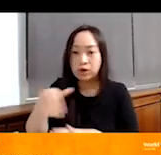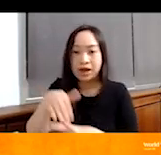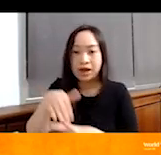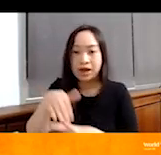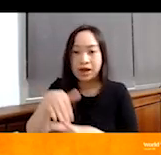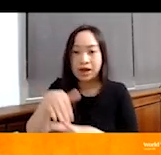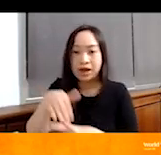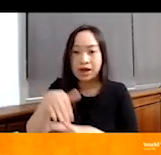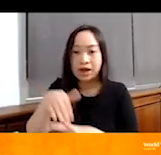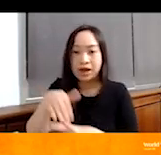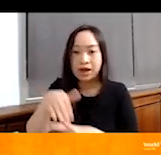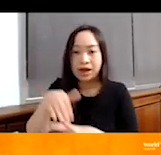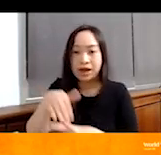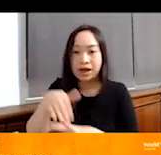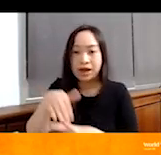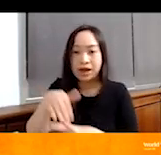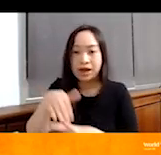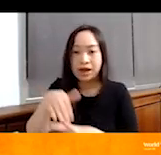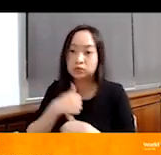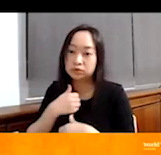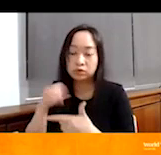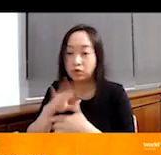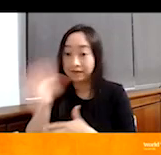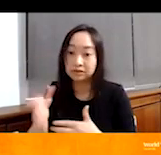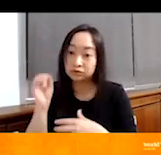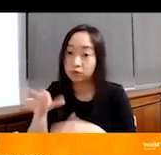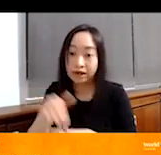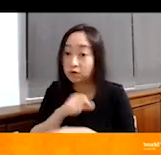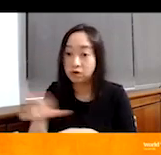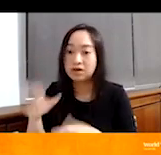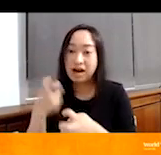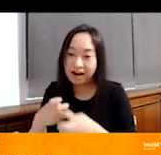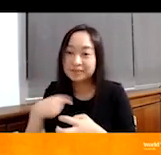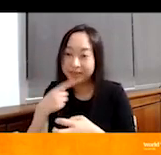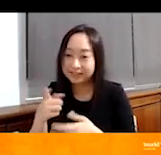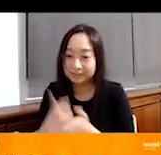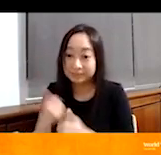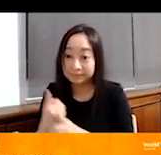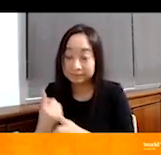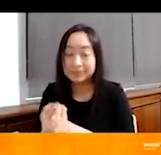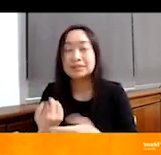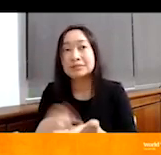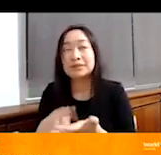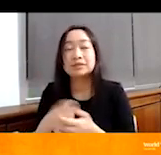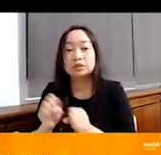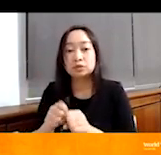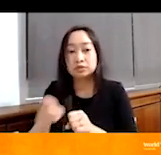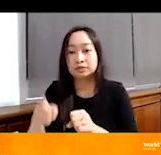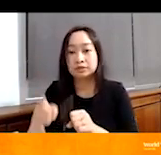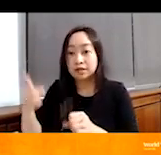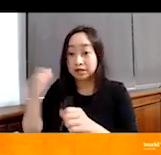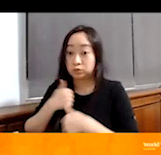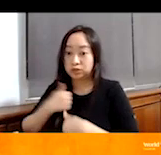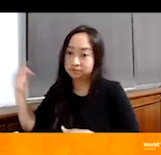they threw them at, oh, it's, it's really hard to tell sometimes. So they came running into the